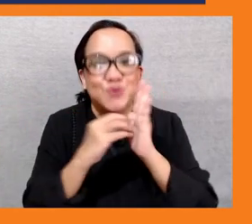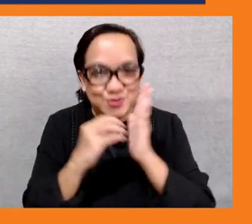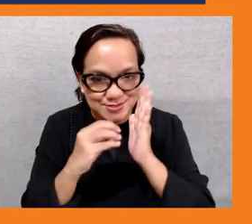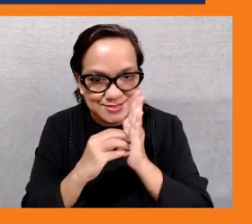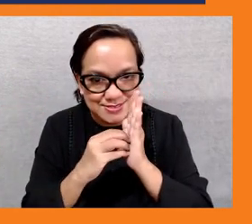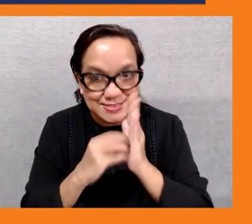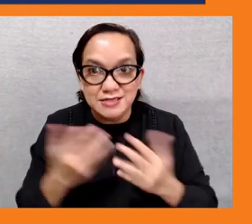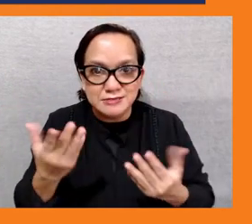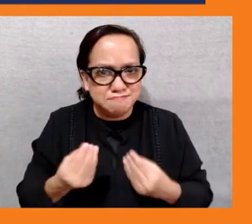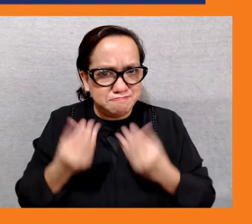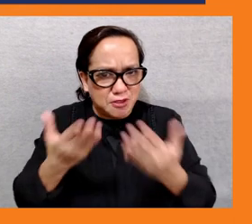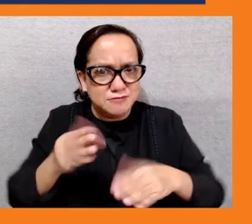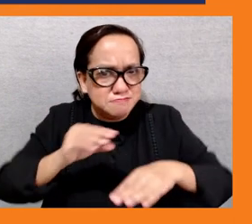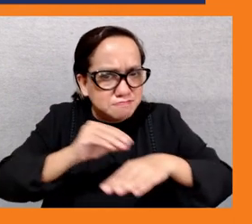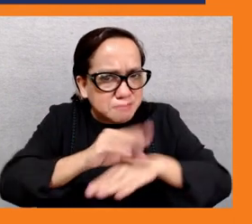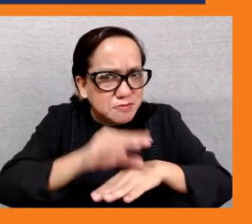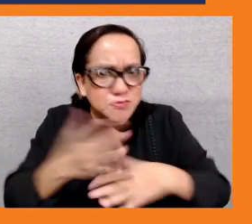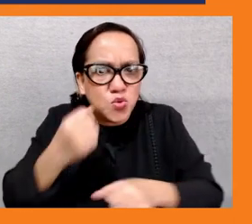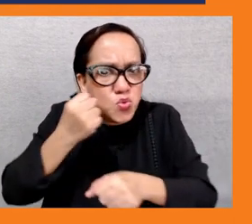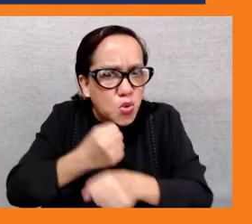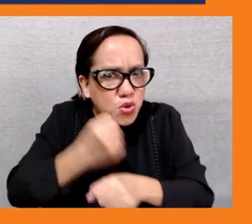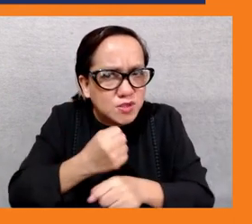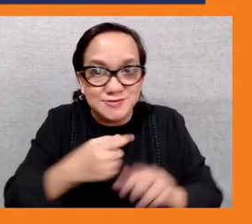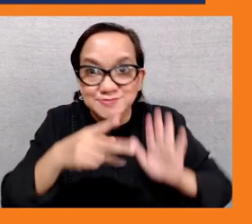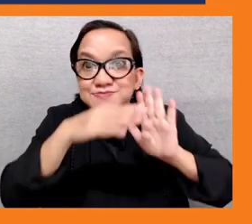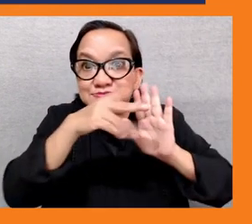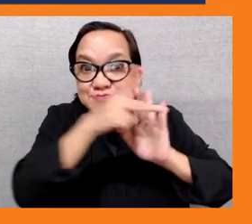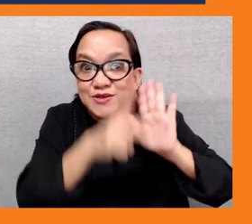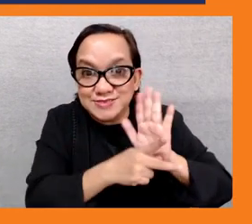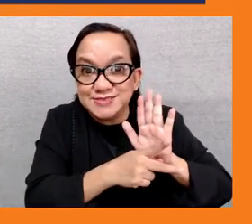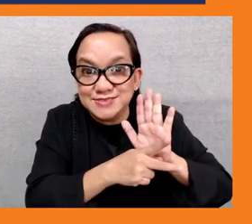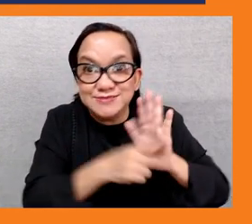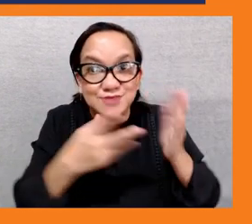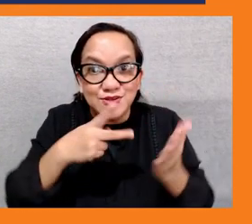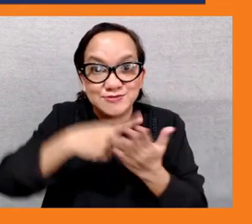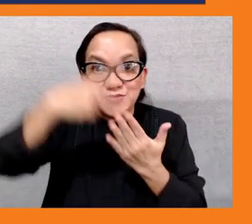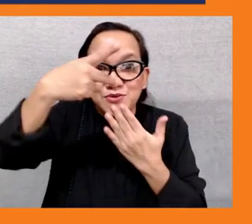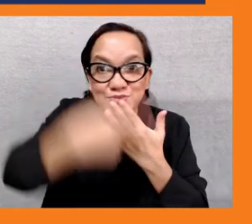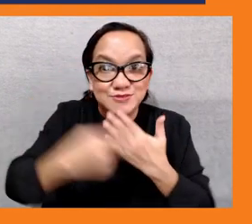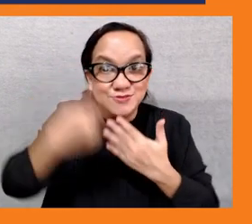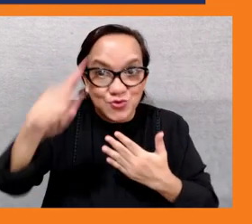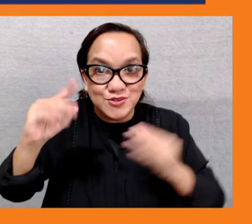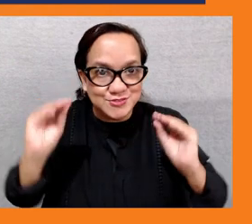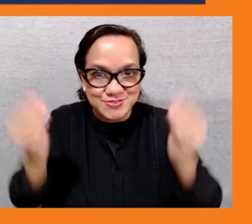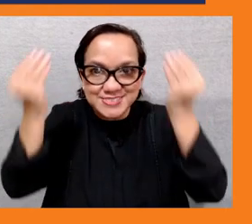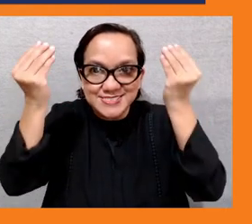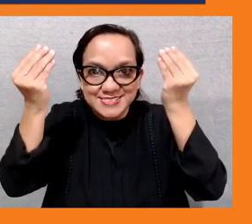policies and programs for use welcome felix thank you for having me simon and iris